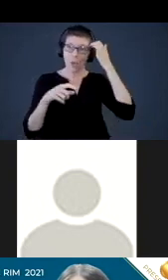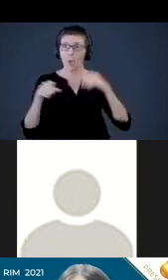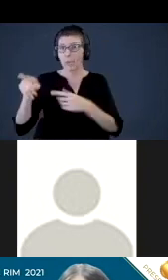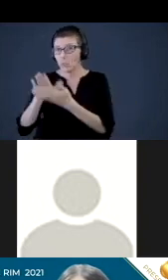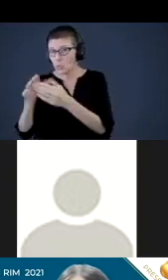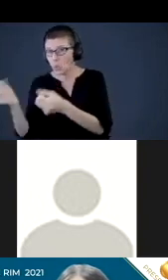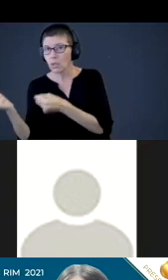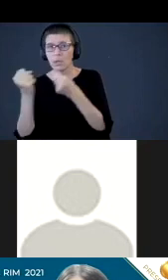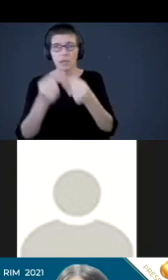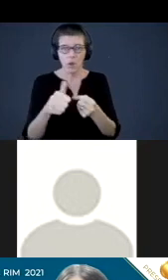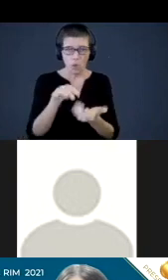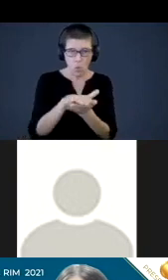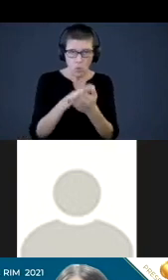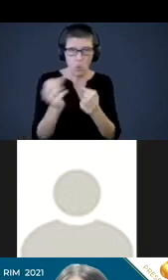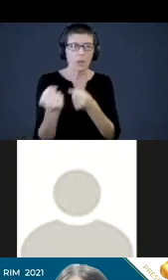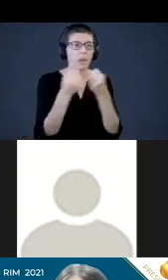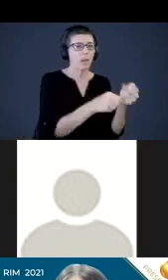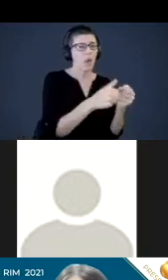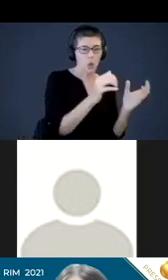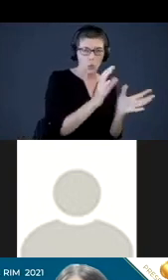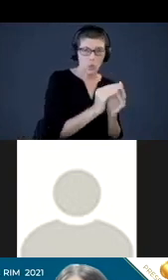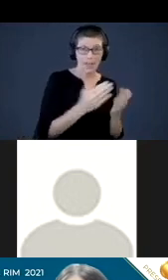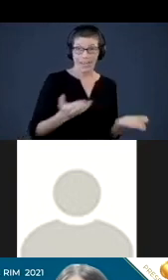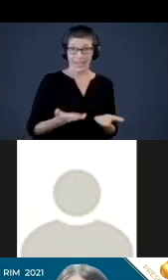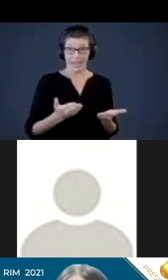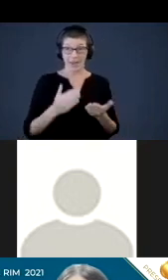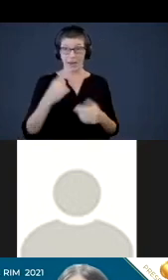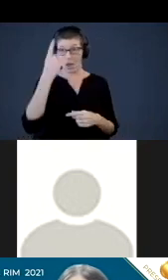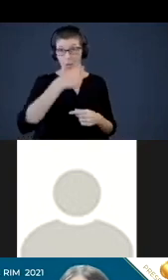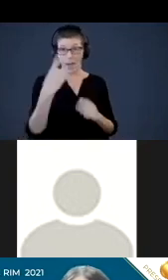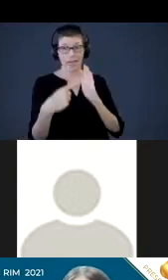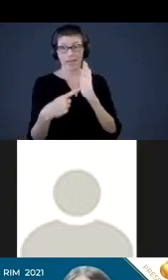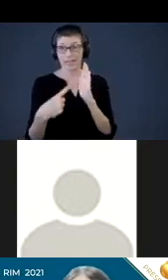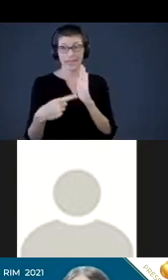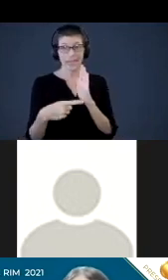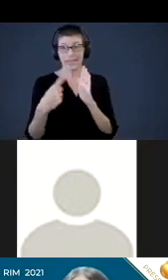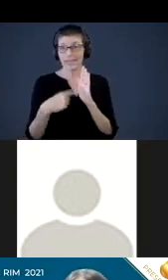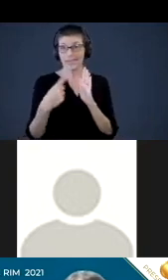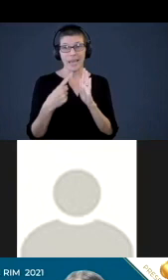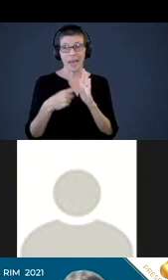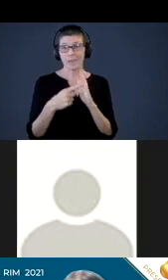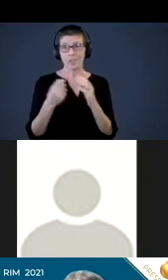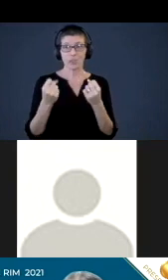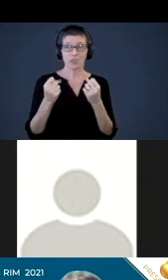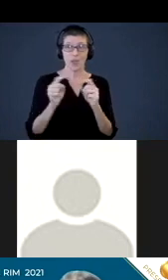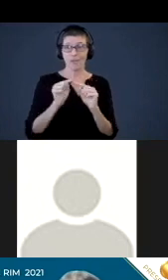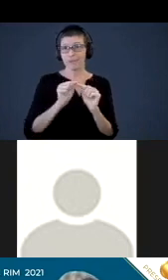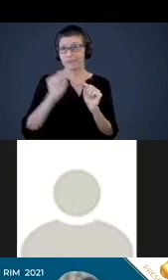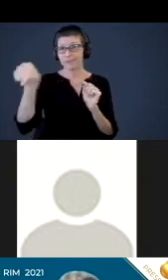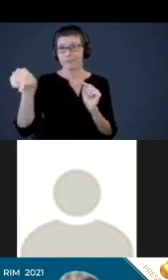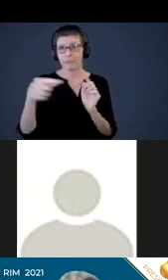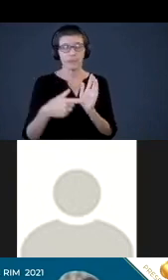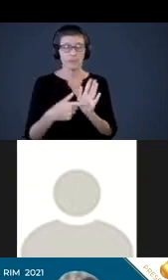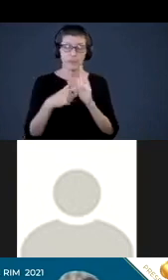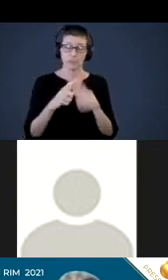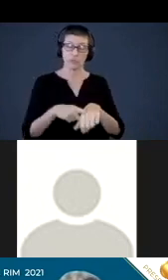one school to another school, you know, and, and here in Hawaii for us, sometimes, you know, just going across town takes a while, you